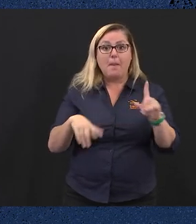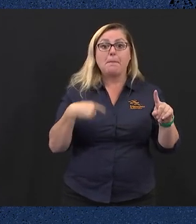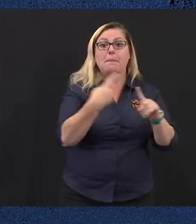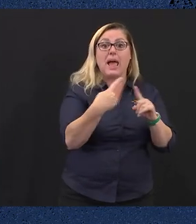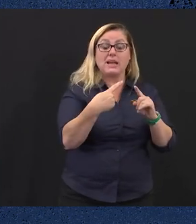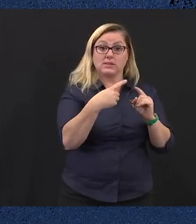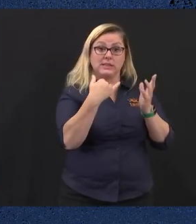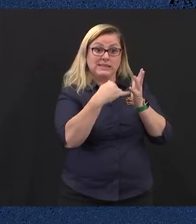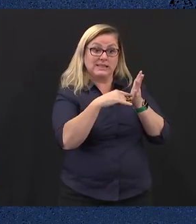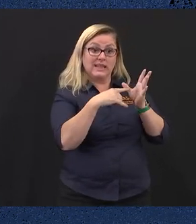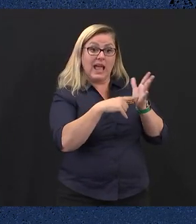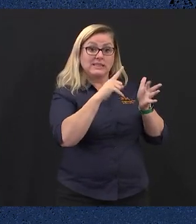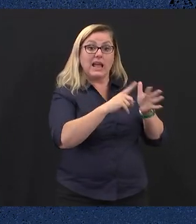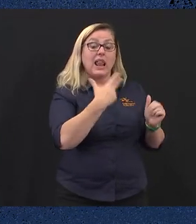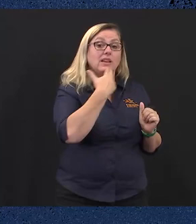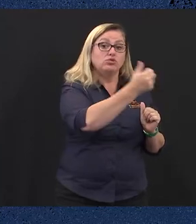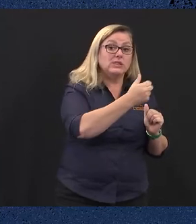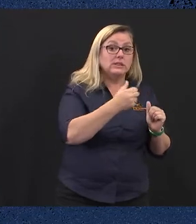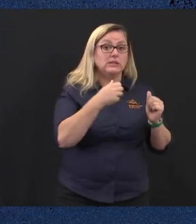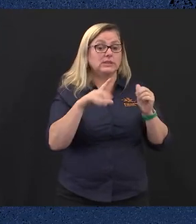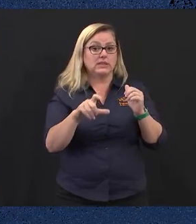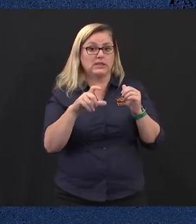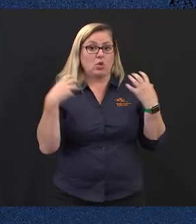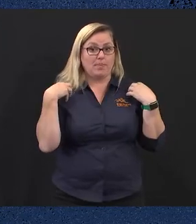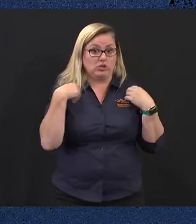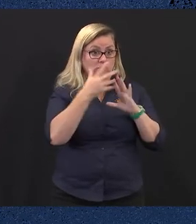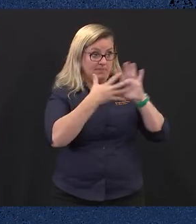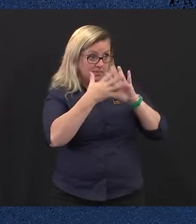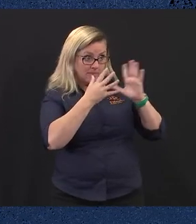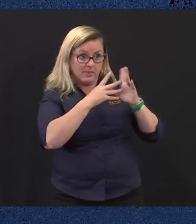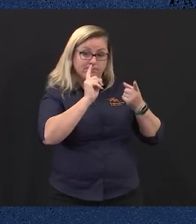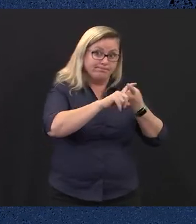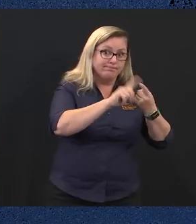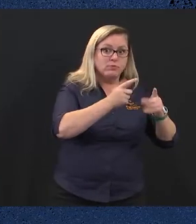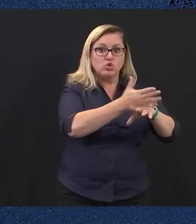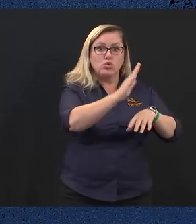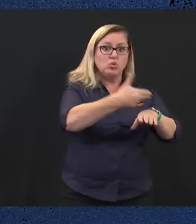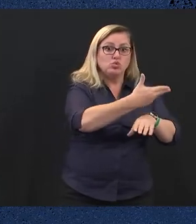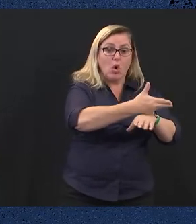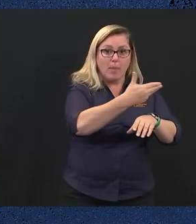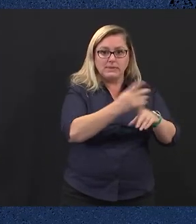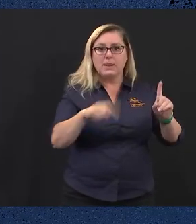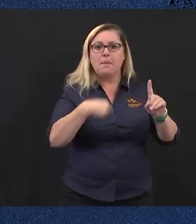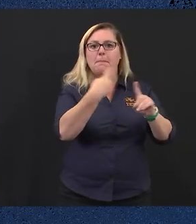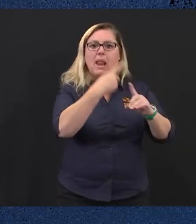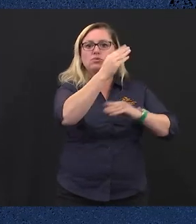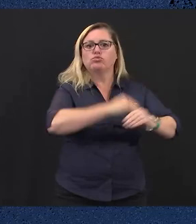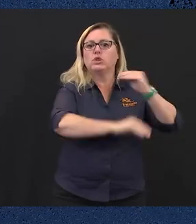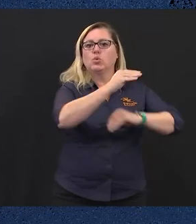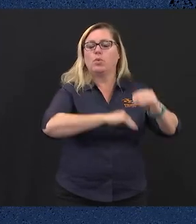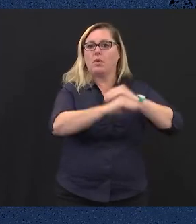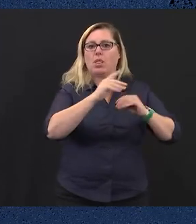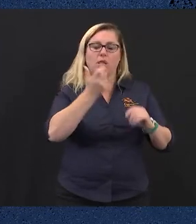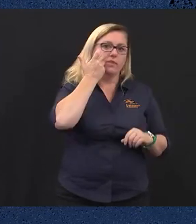The create new jobs and secure Victoria's renewable energy future. Over the next four years, the Government will